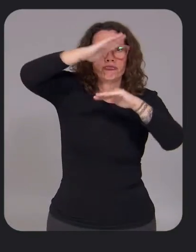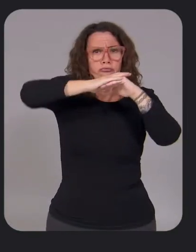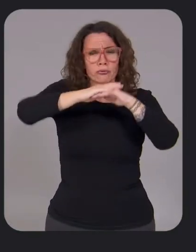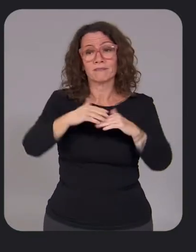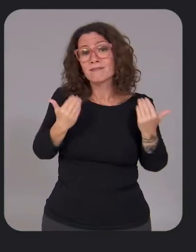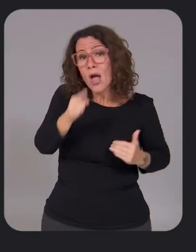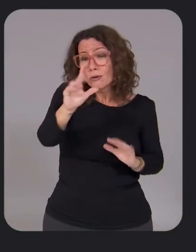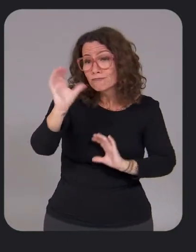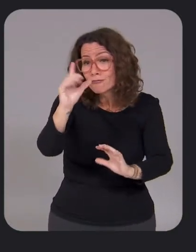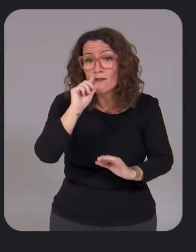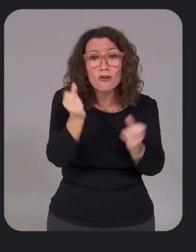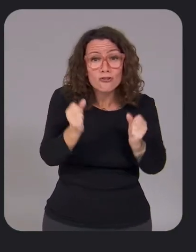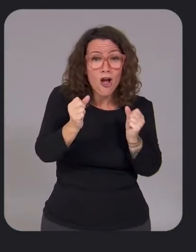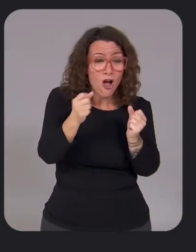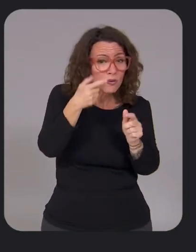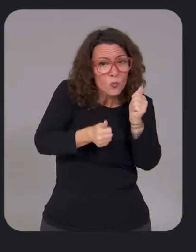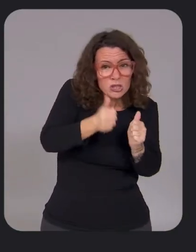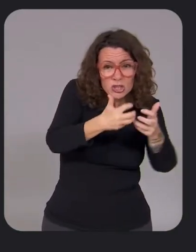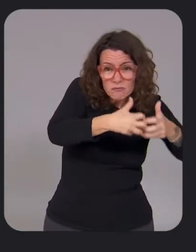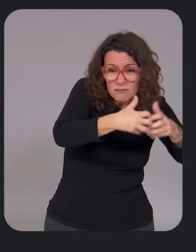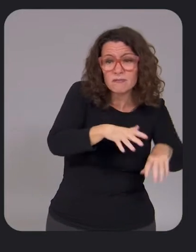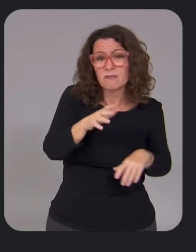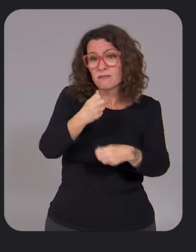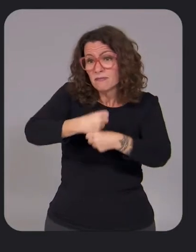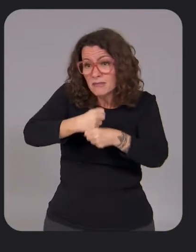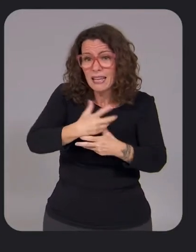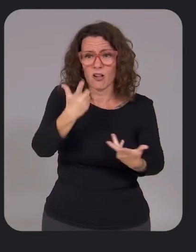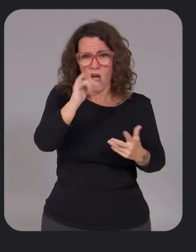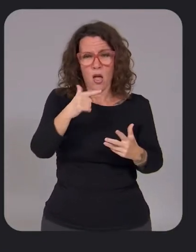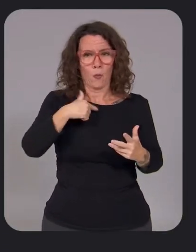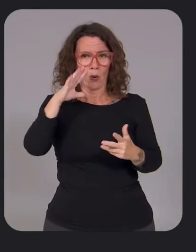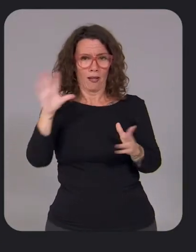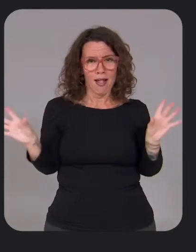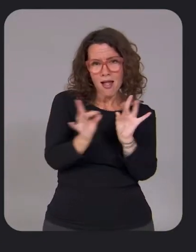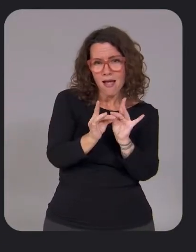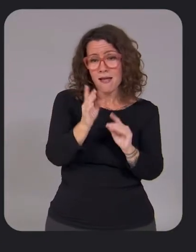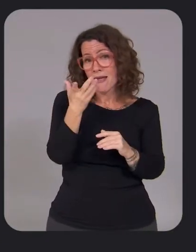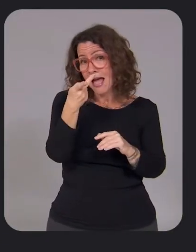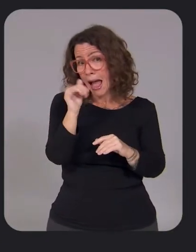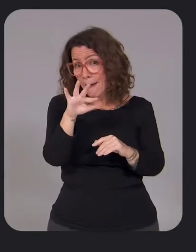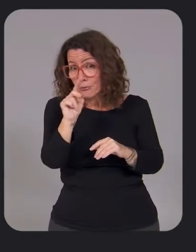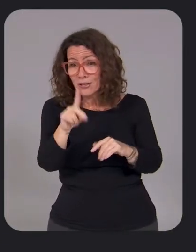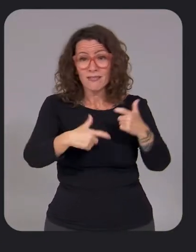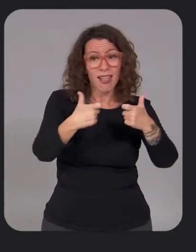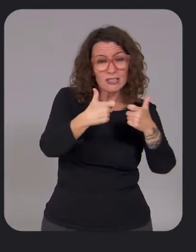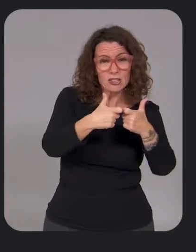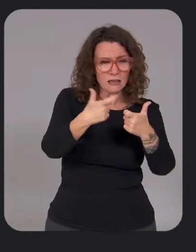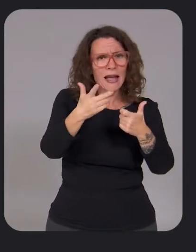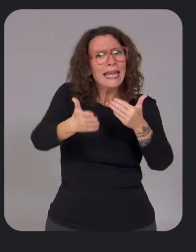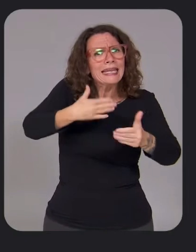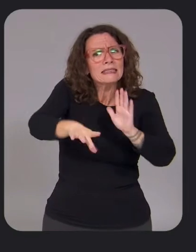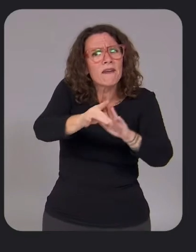manufacturers will tag hybrid and electric options to make them easier to find. And when you look into a specific electric model